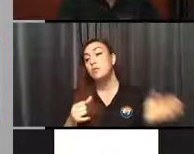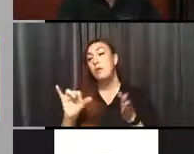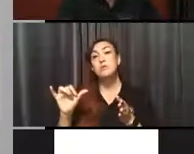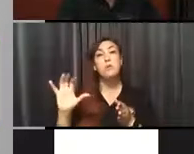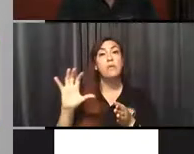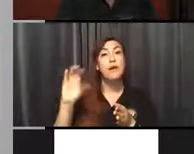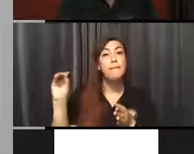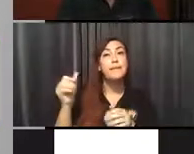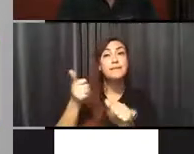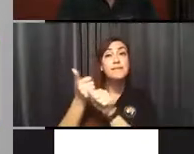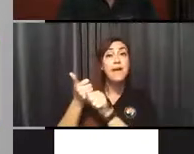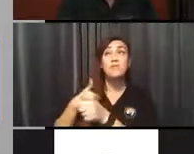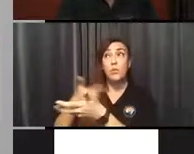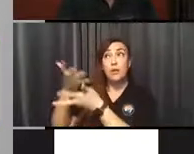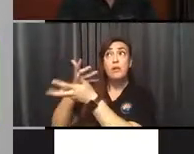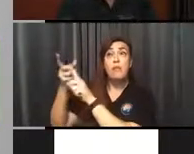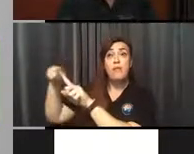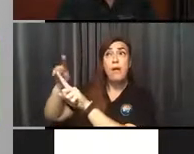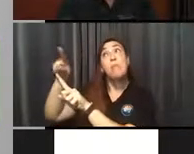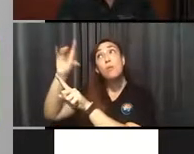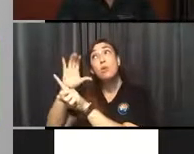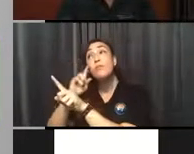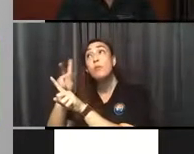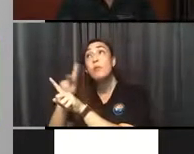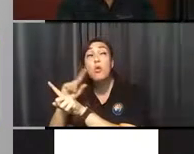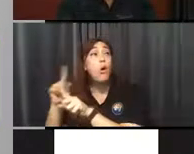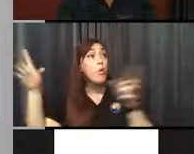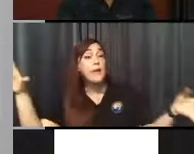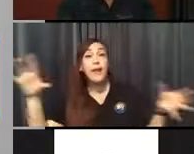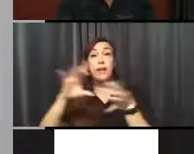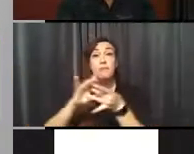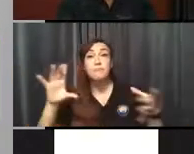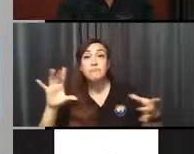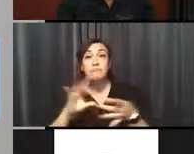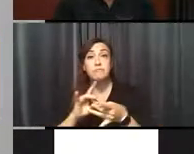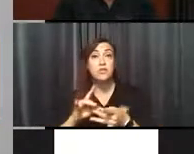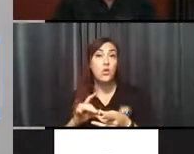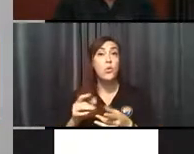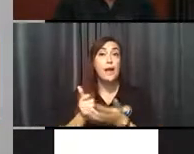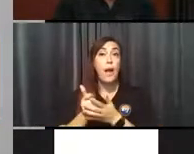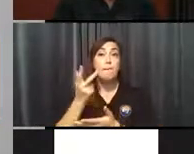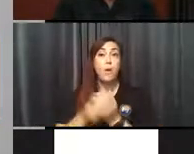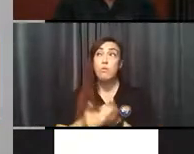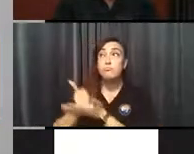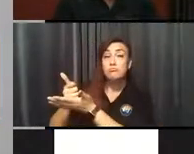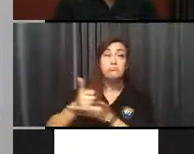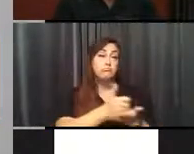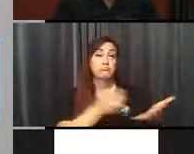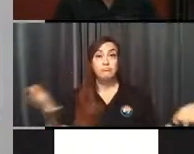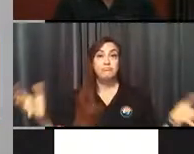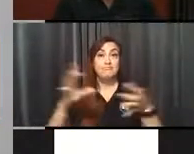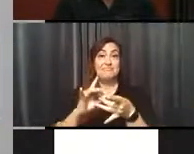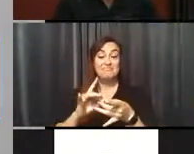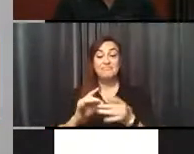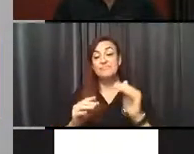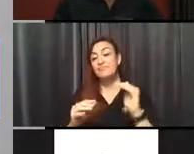who would fill those spots. So it's a two-way street so we can help them meet. We also, here at NACOG,